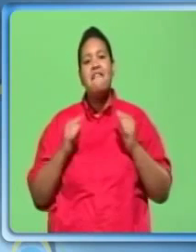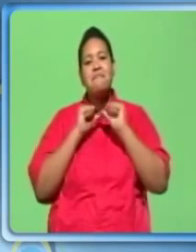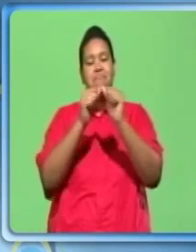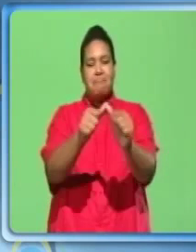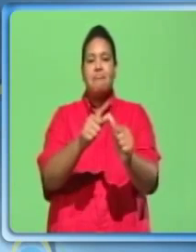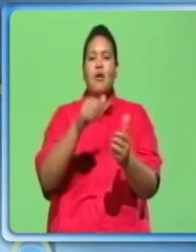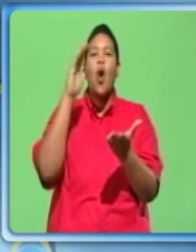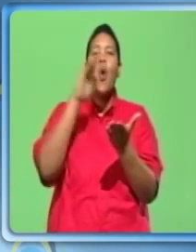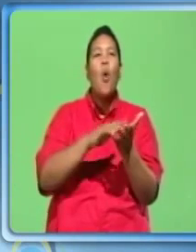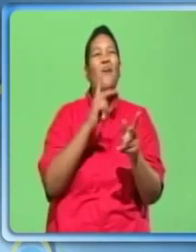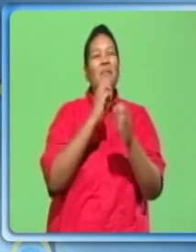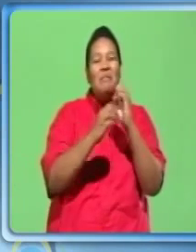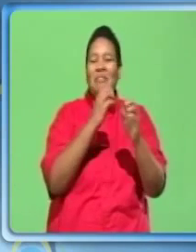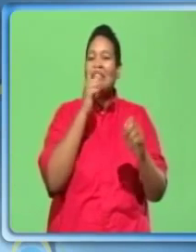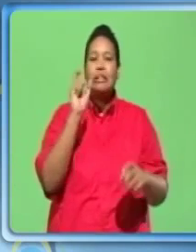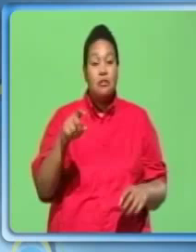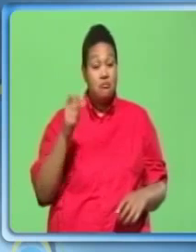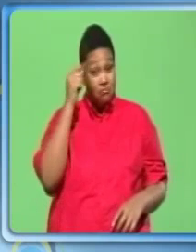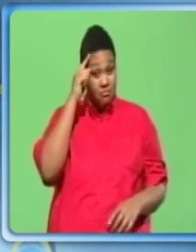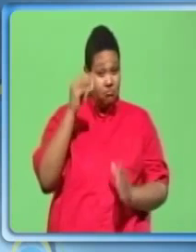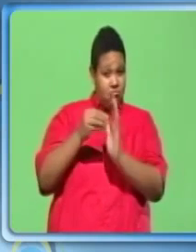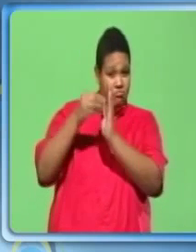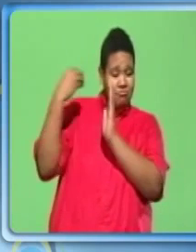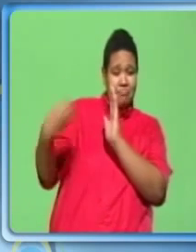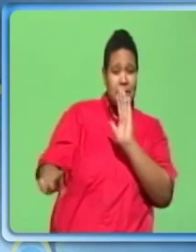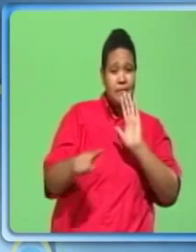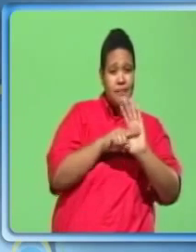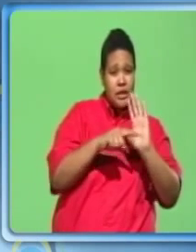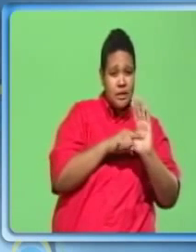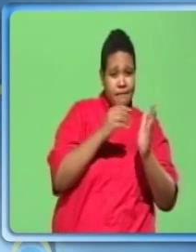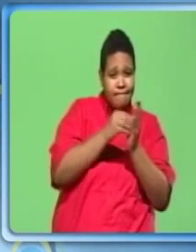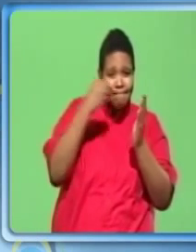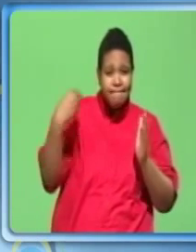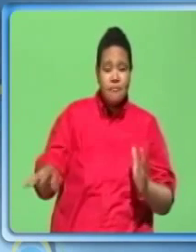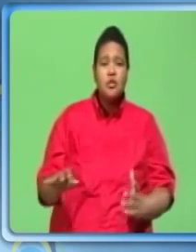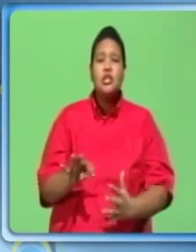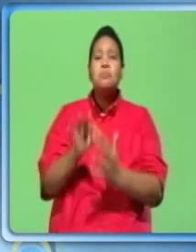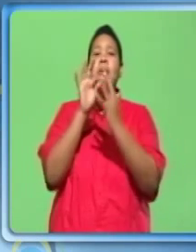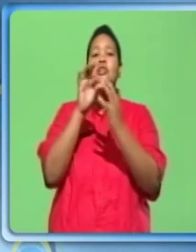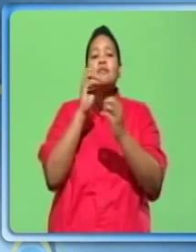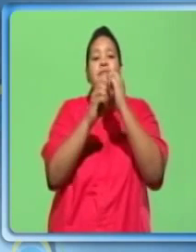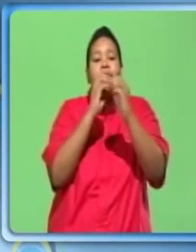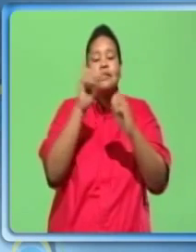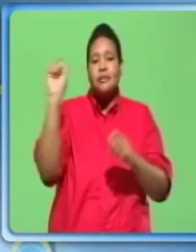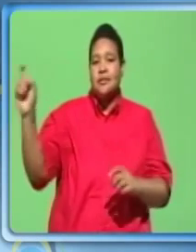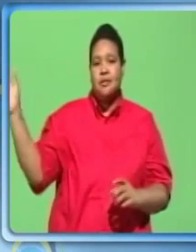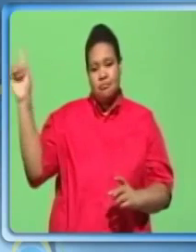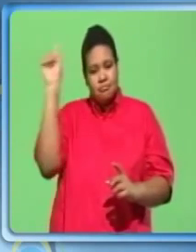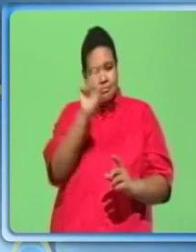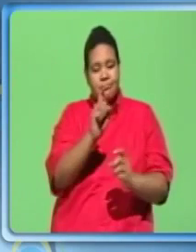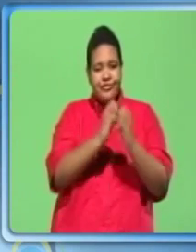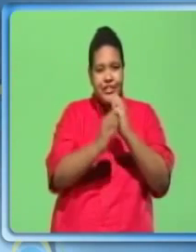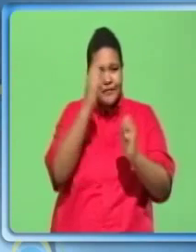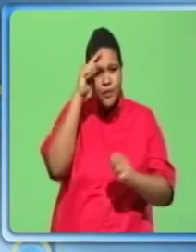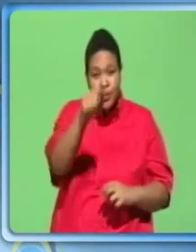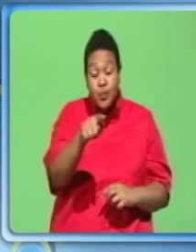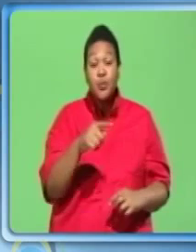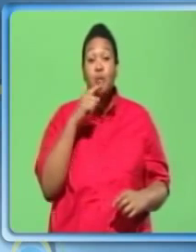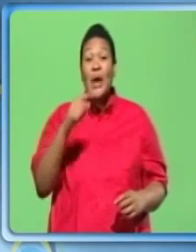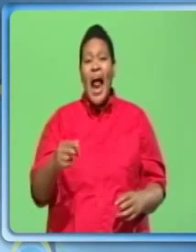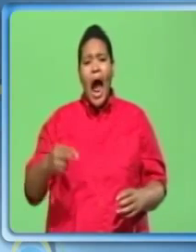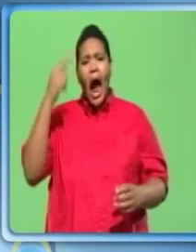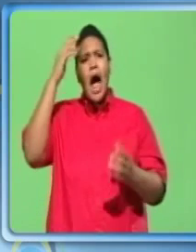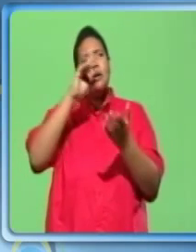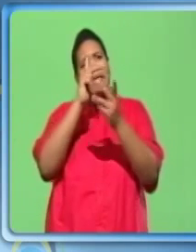Disadvantages. Very expensive. Requires specialized installation. Heavy. Fragile. High maintenance.